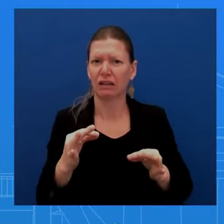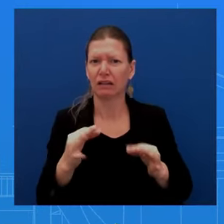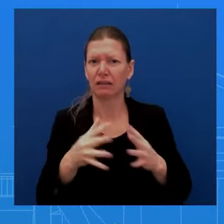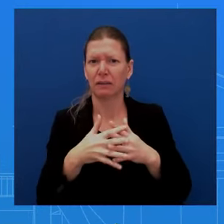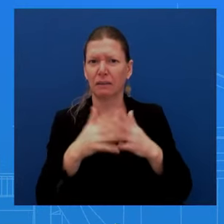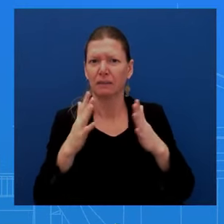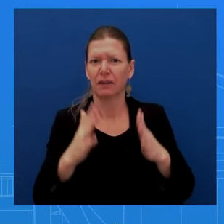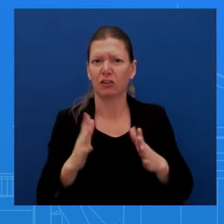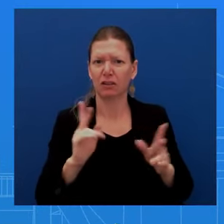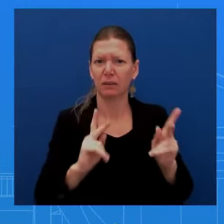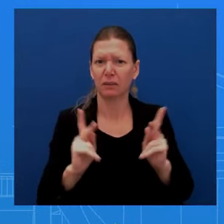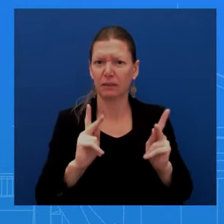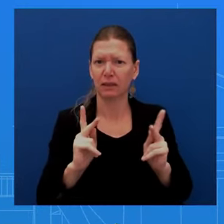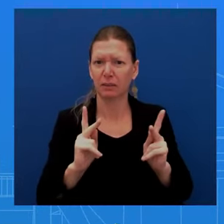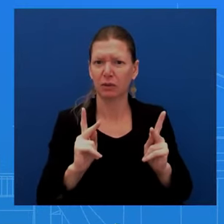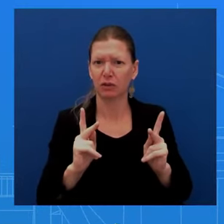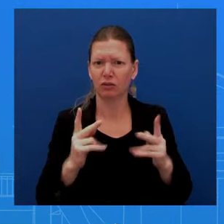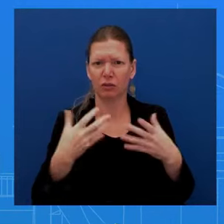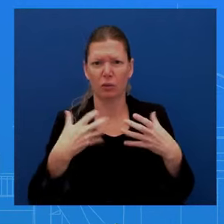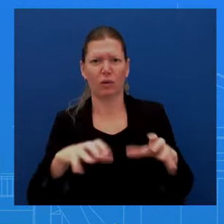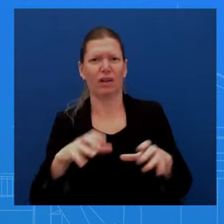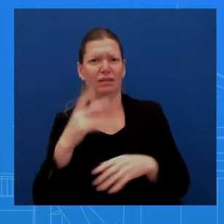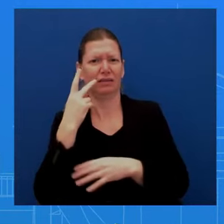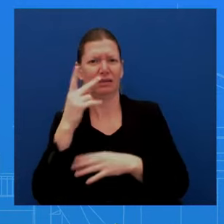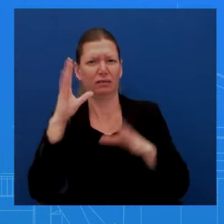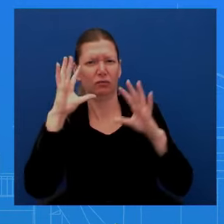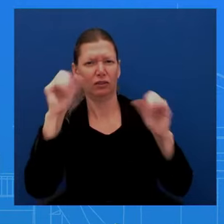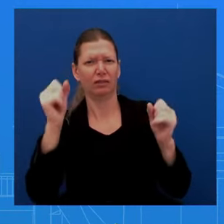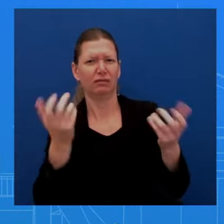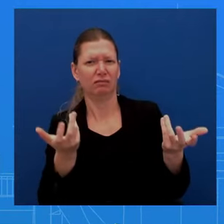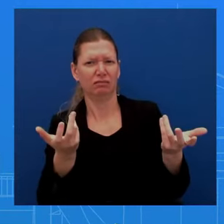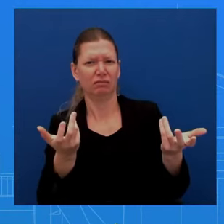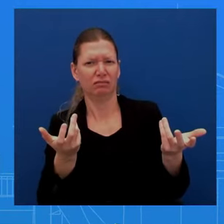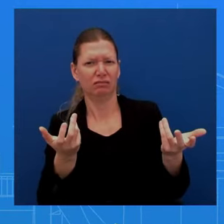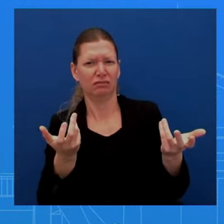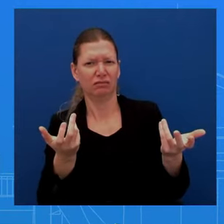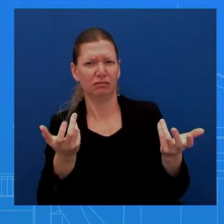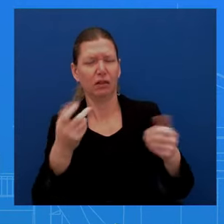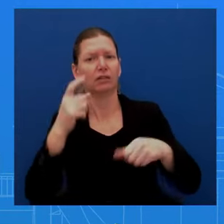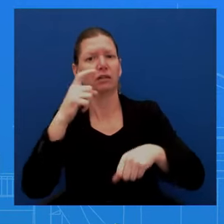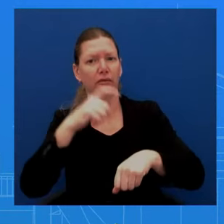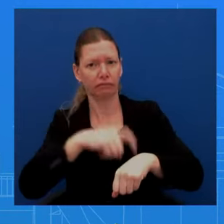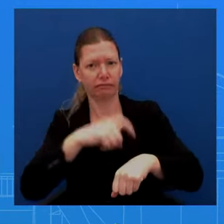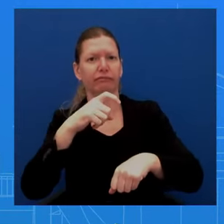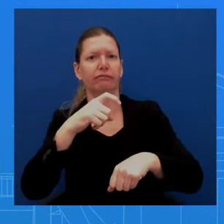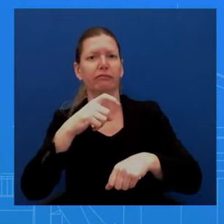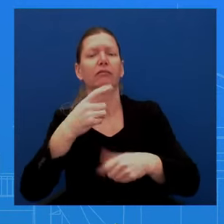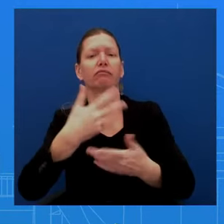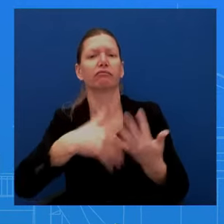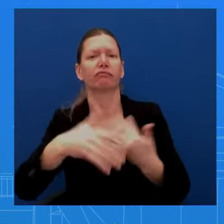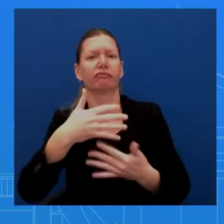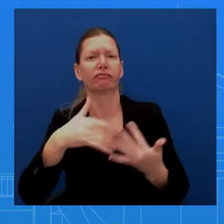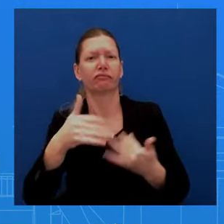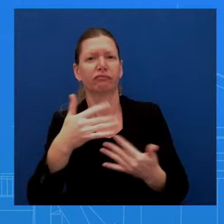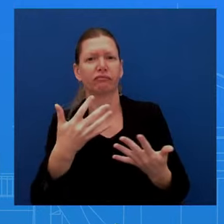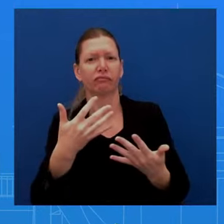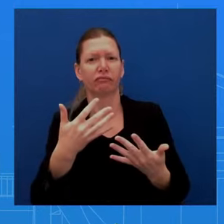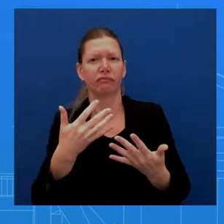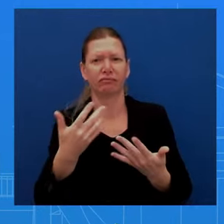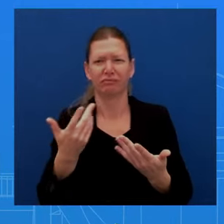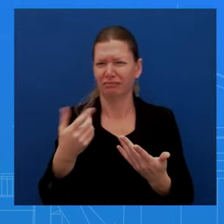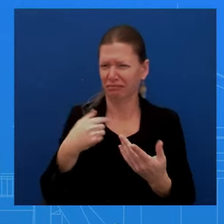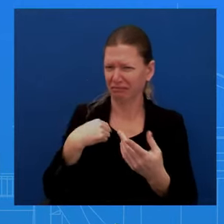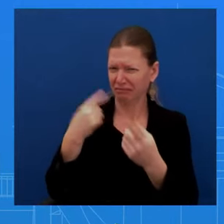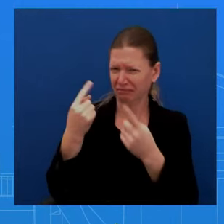the president? would disagree. I wouldn't say he was, they saw less of the president. He was out there, again, a couple of states in a, in three days. I think that's